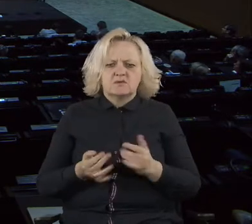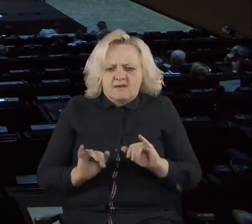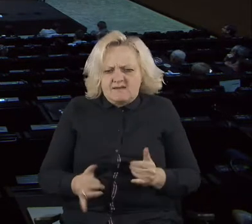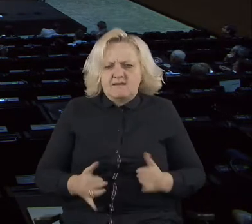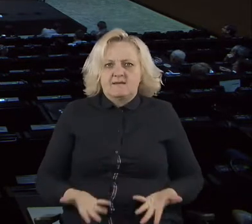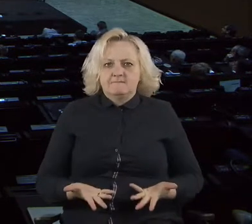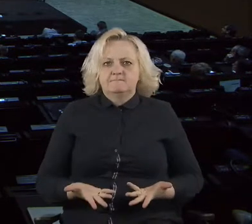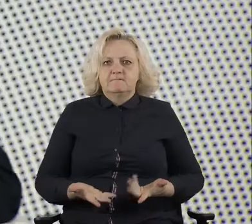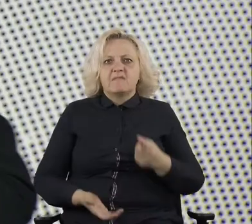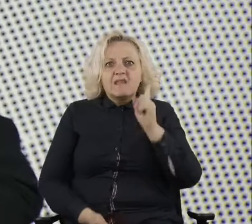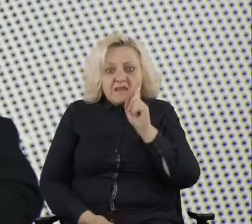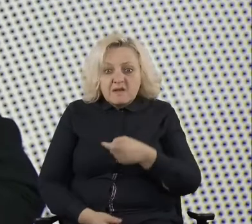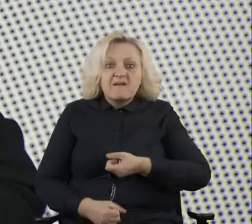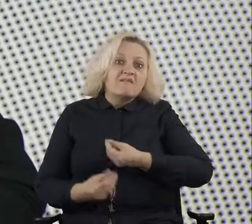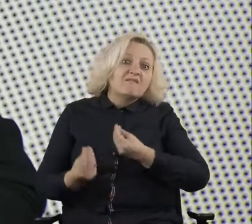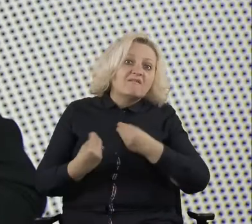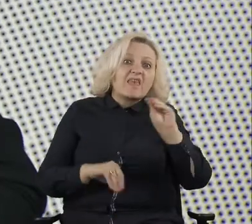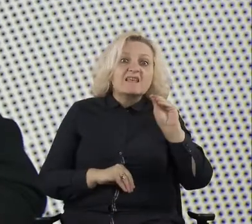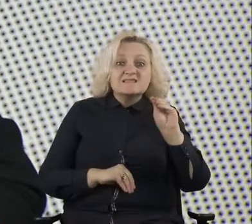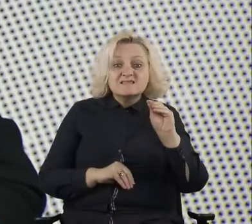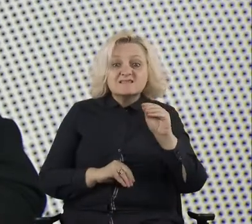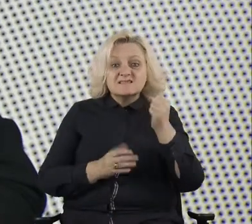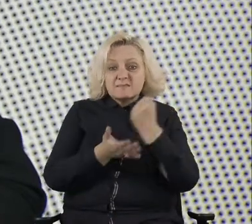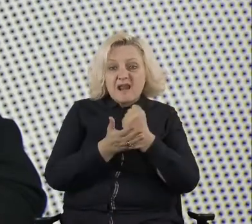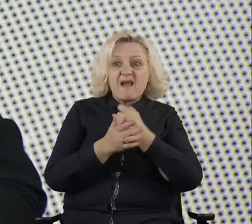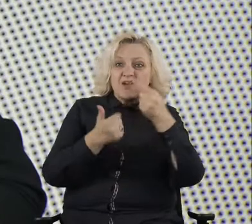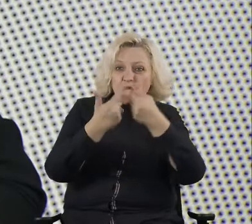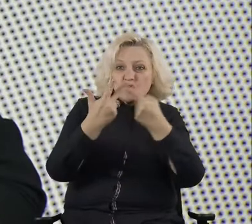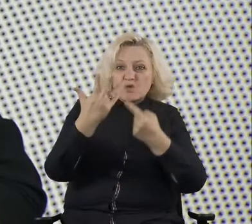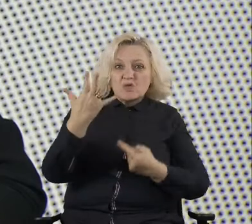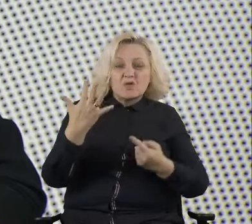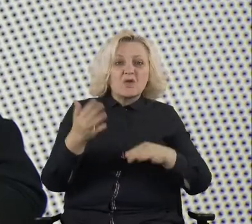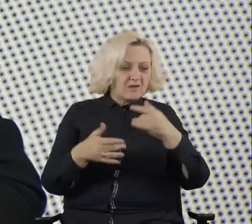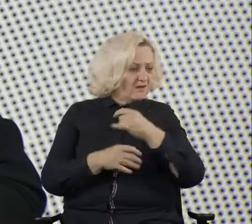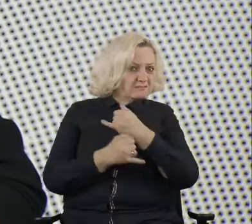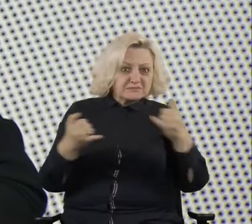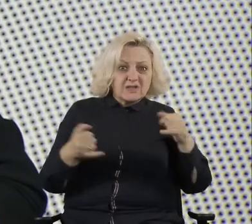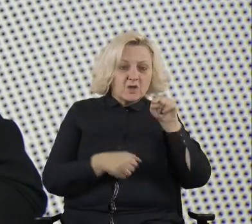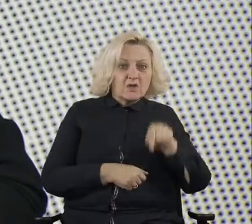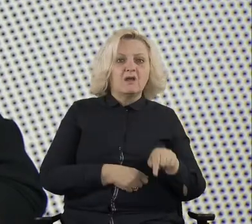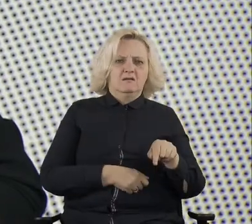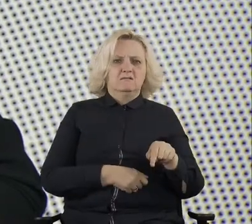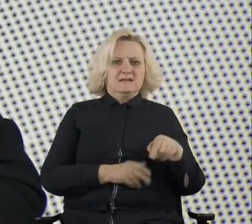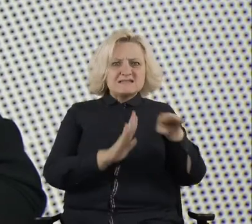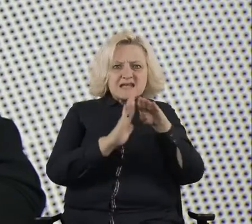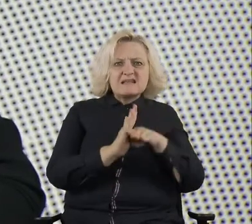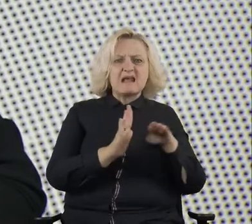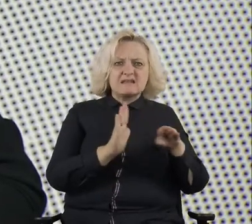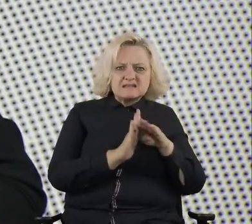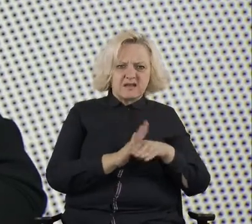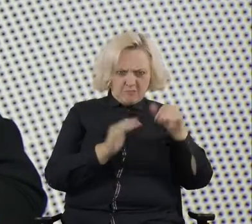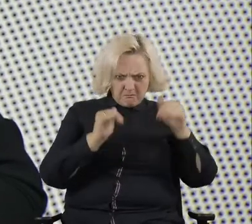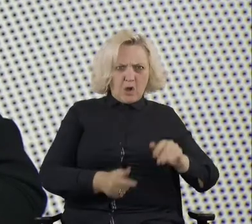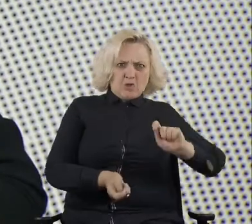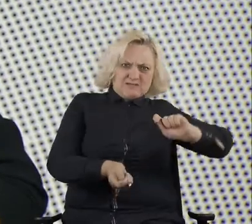is why we have, um, managed to introduce, uh, the diff alternative to the just normal